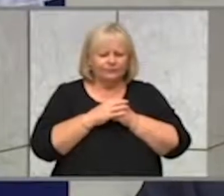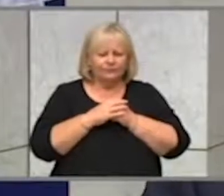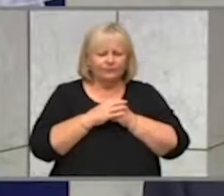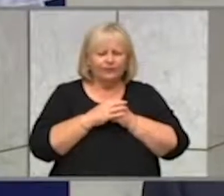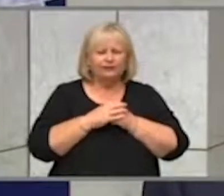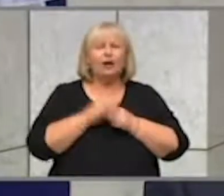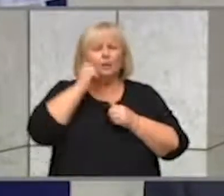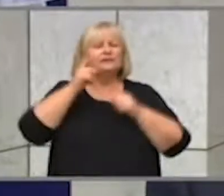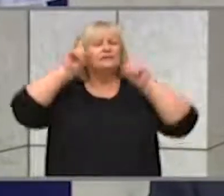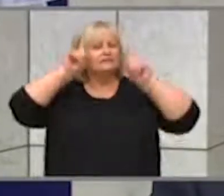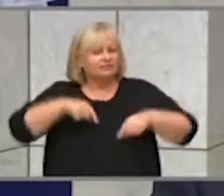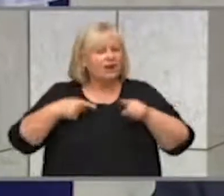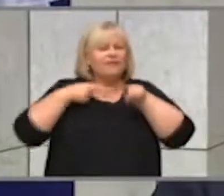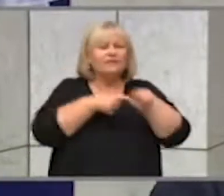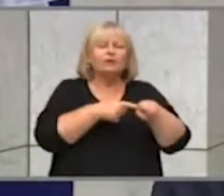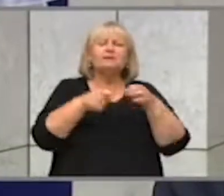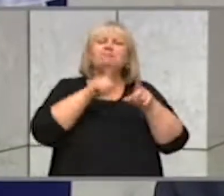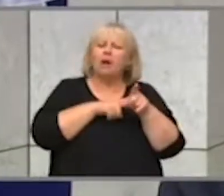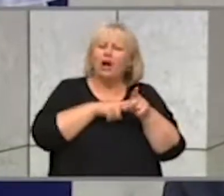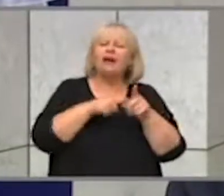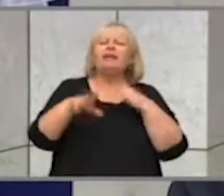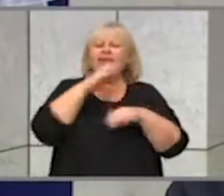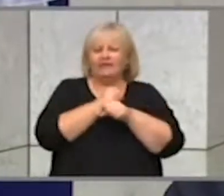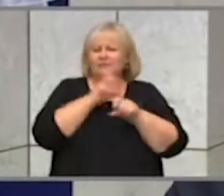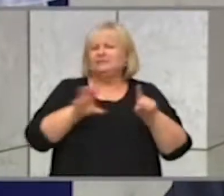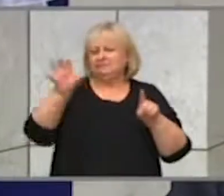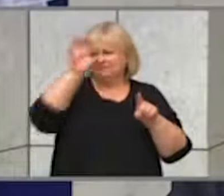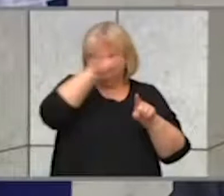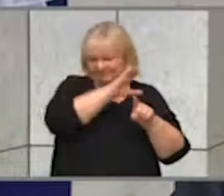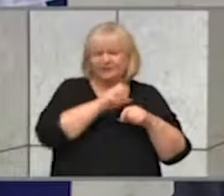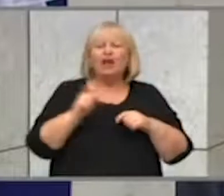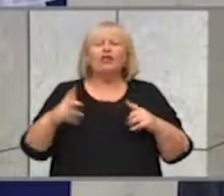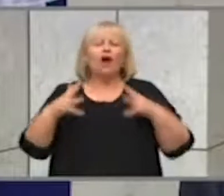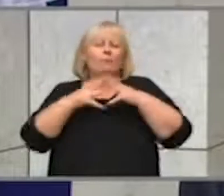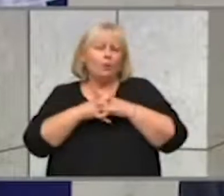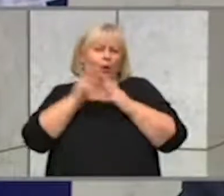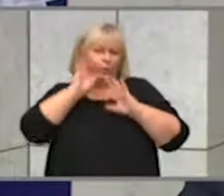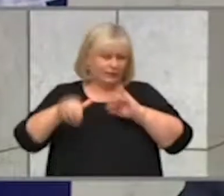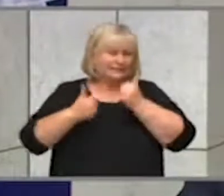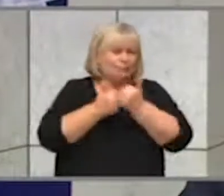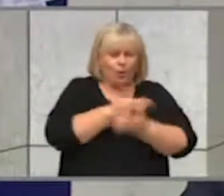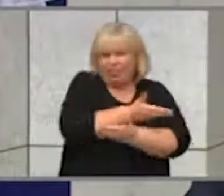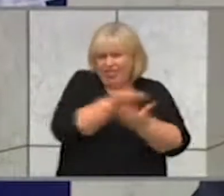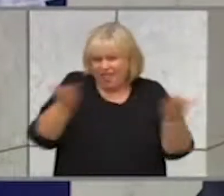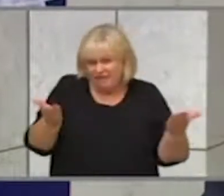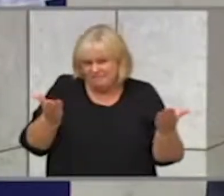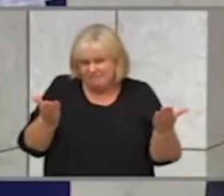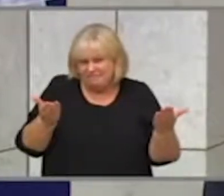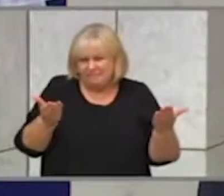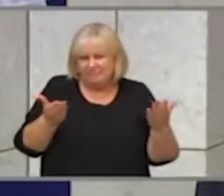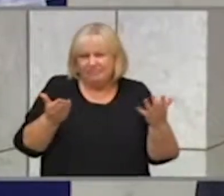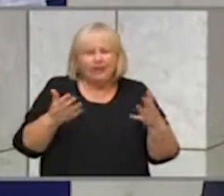This will be enforced by the state and territory governments. The Commonwealth will be supporting them with all